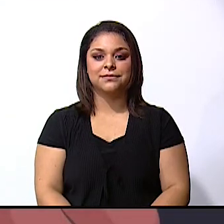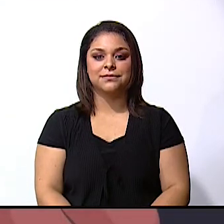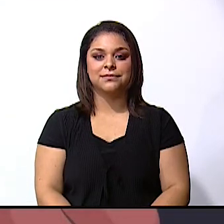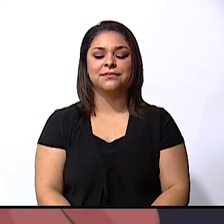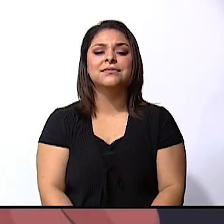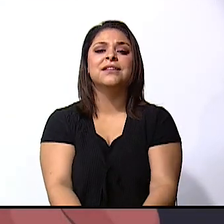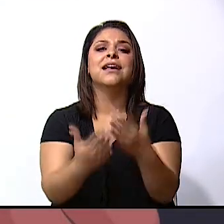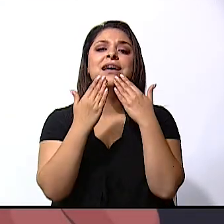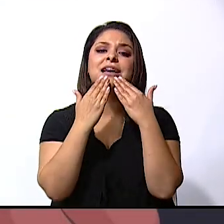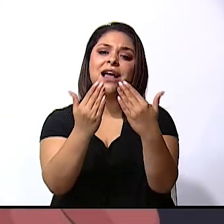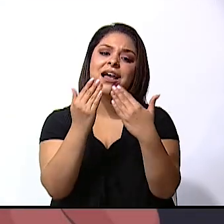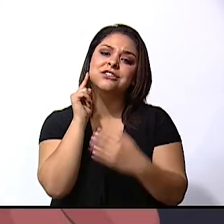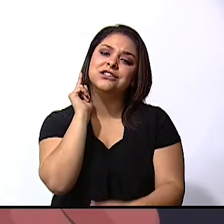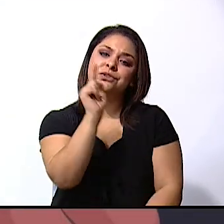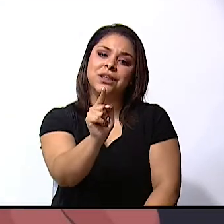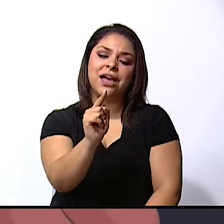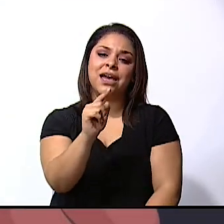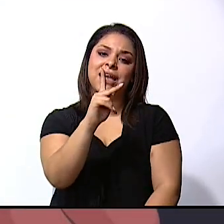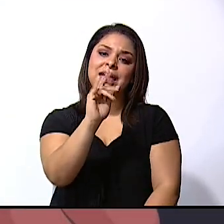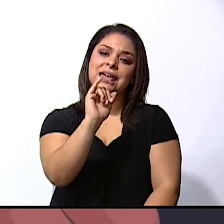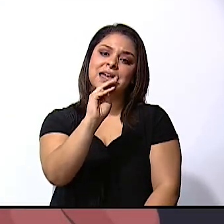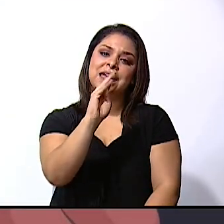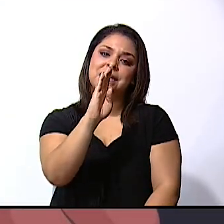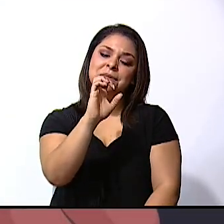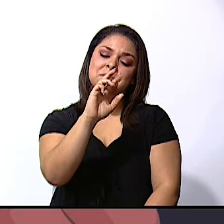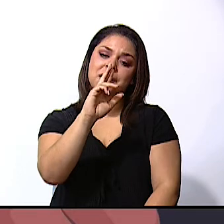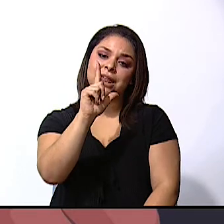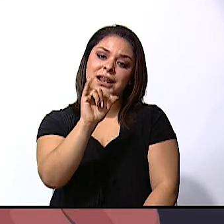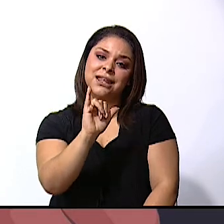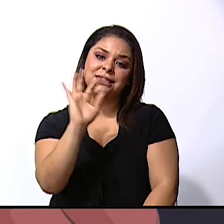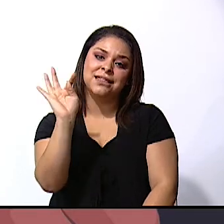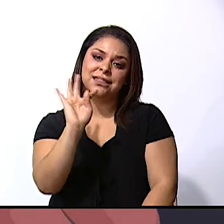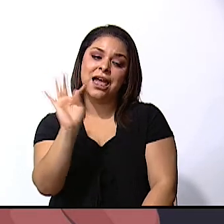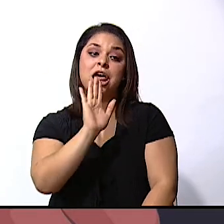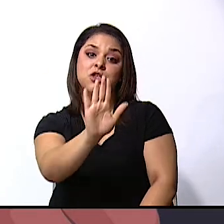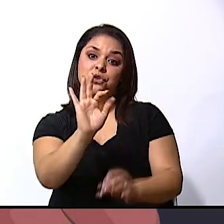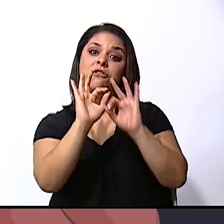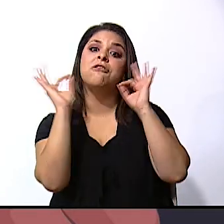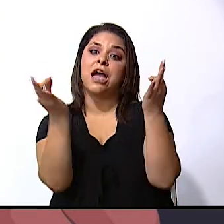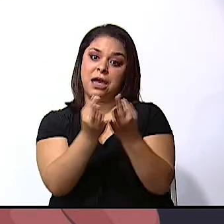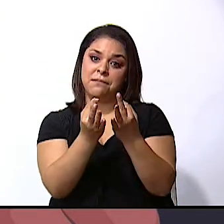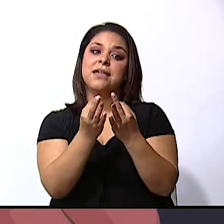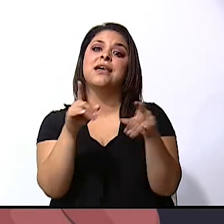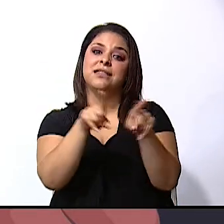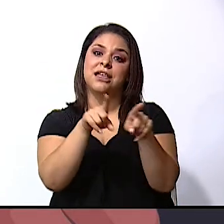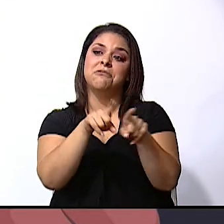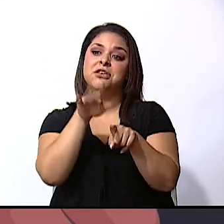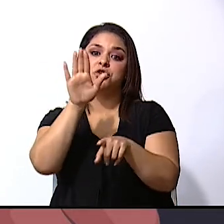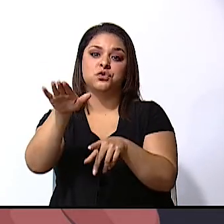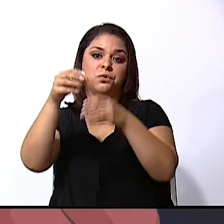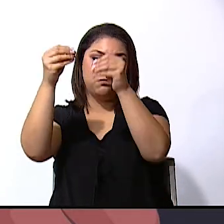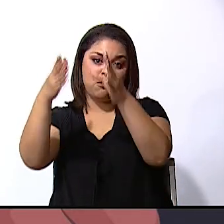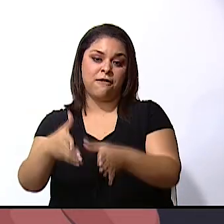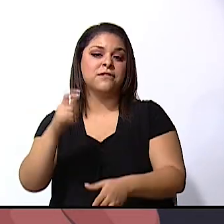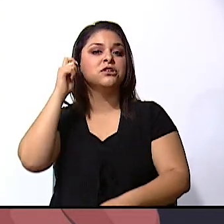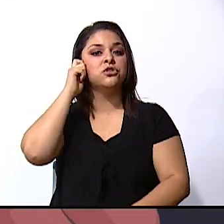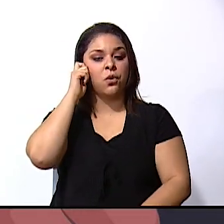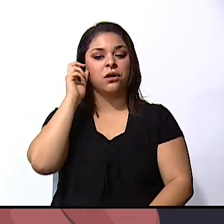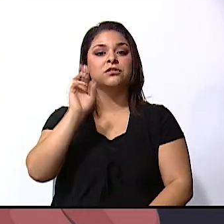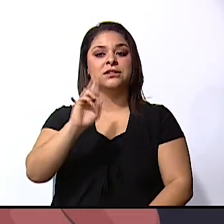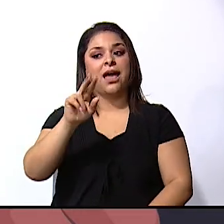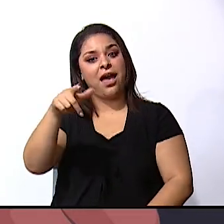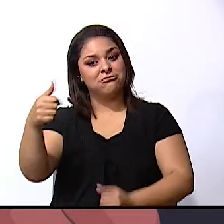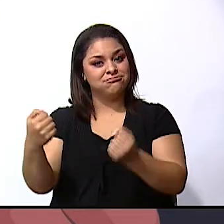Thank you, Kimberly, Tatiana, and all your family, as well as your teacher, Roxana, okay, for all your help.